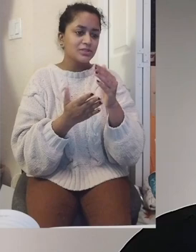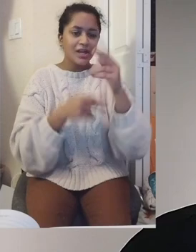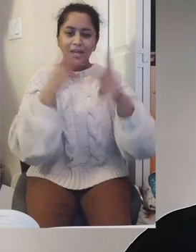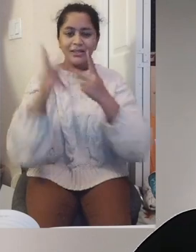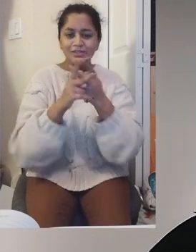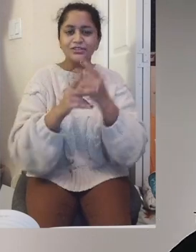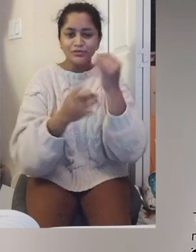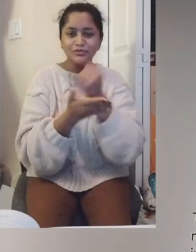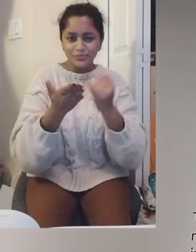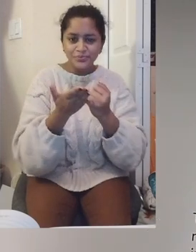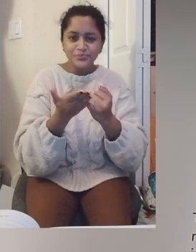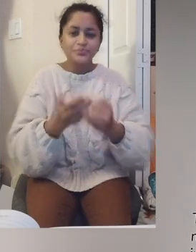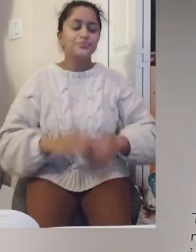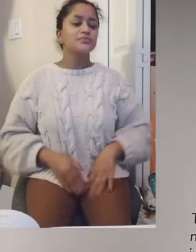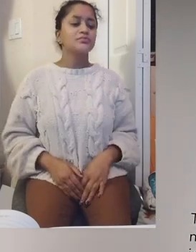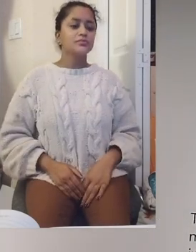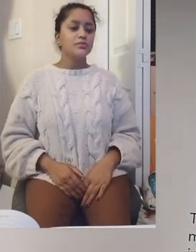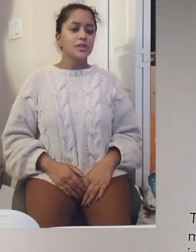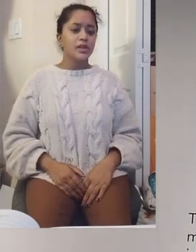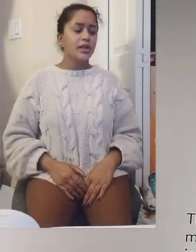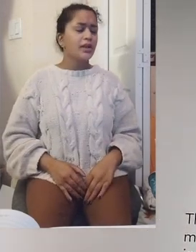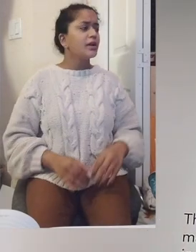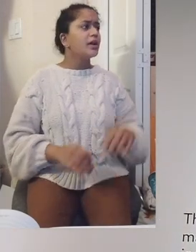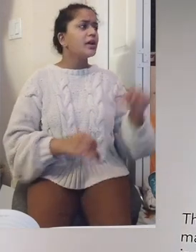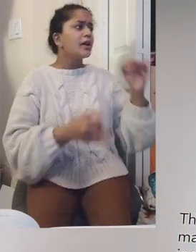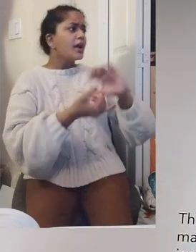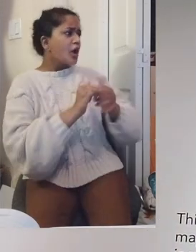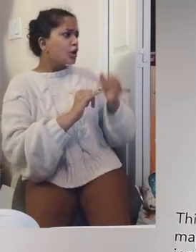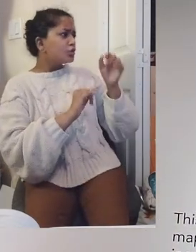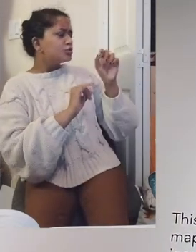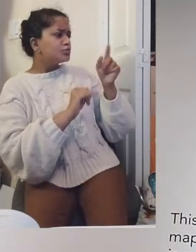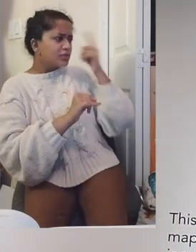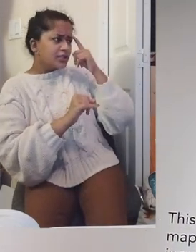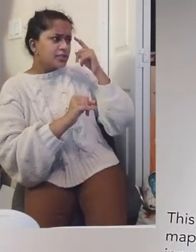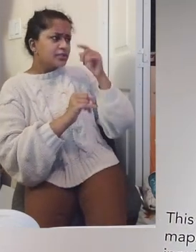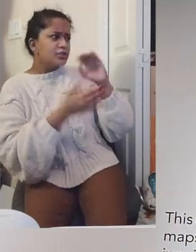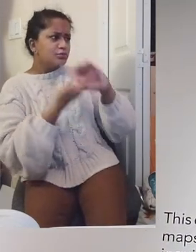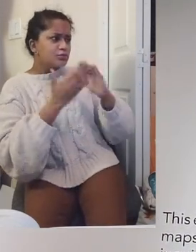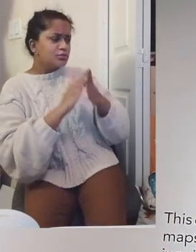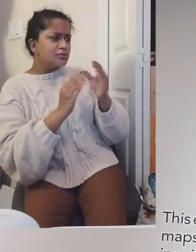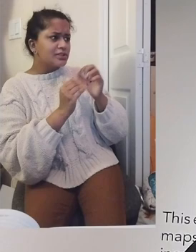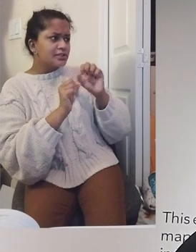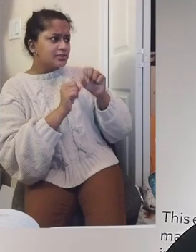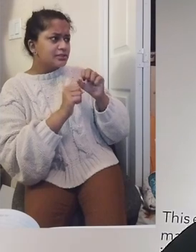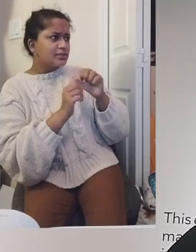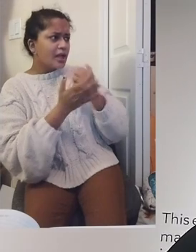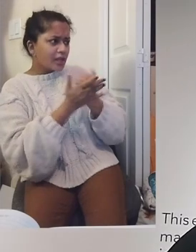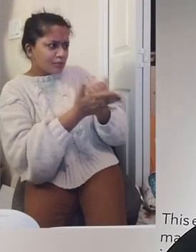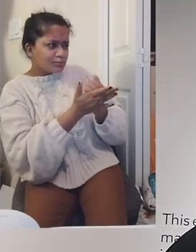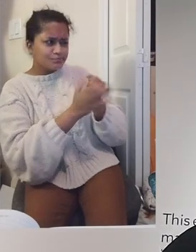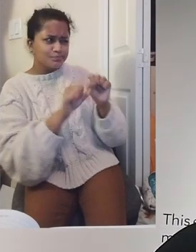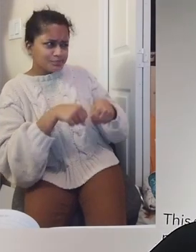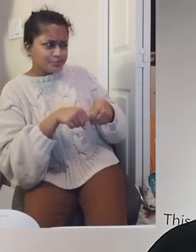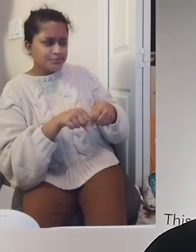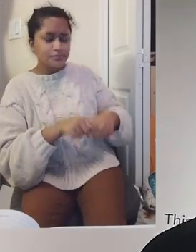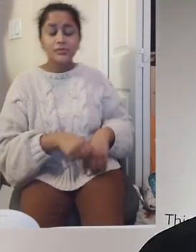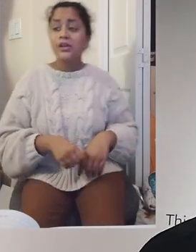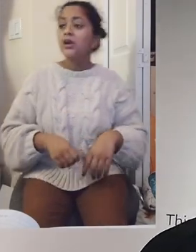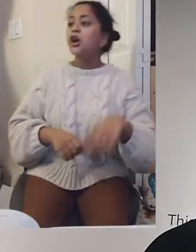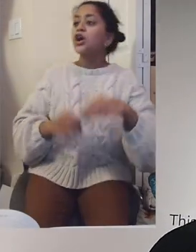So, how do you think the community can help local artists? The community